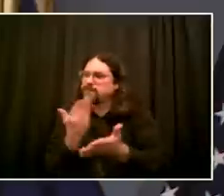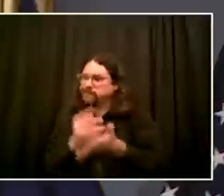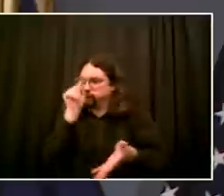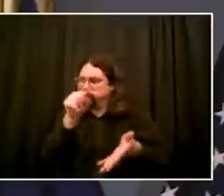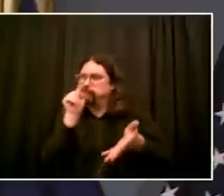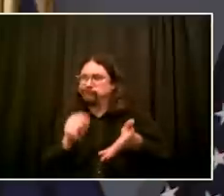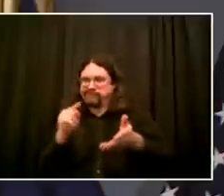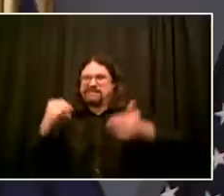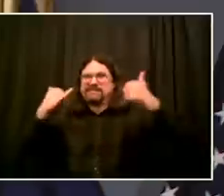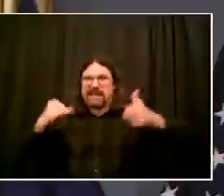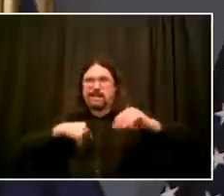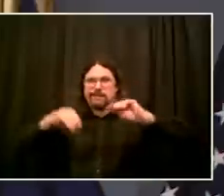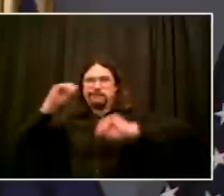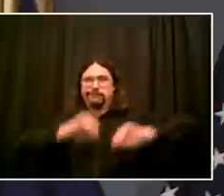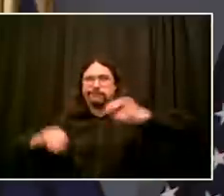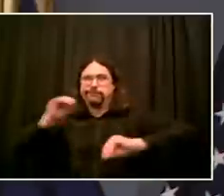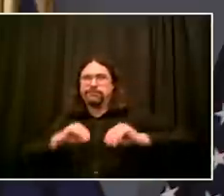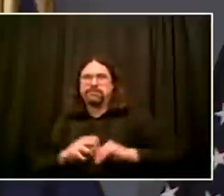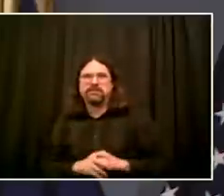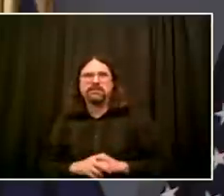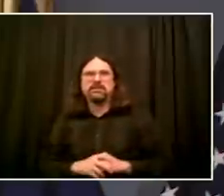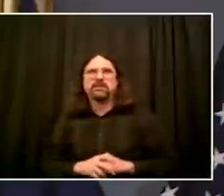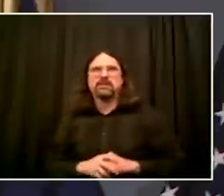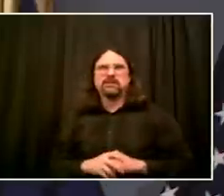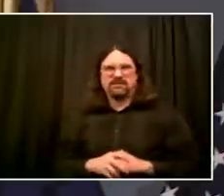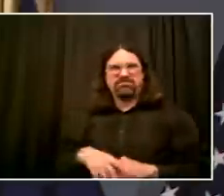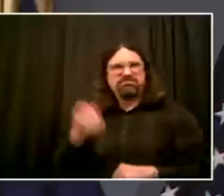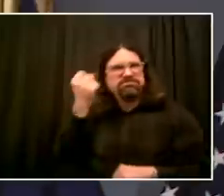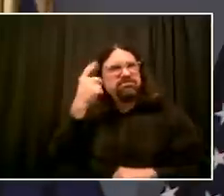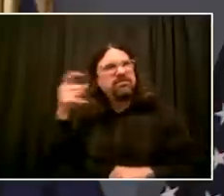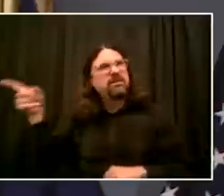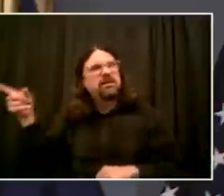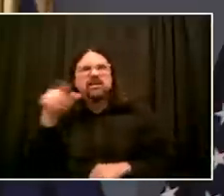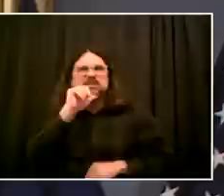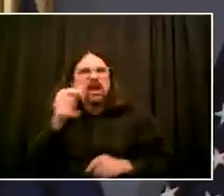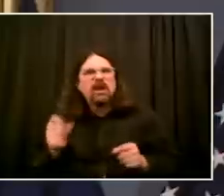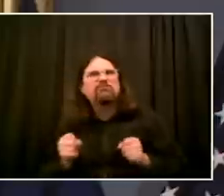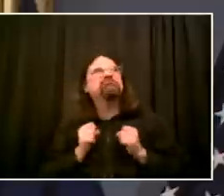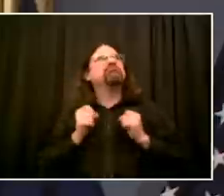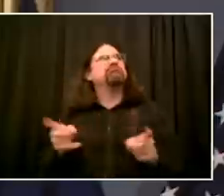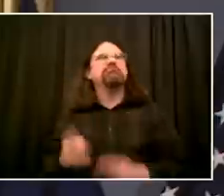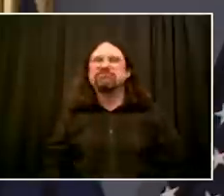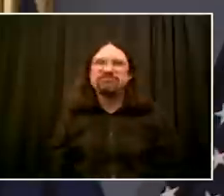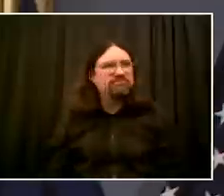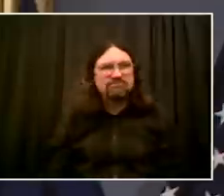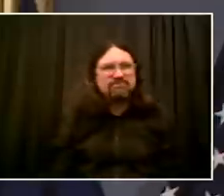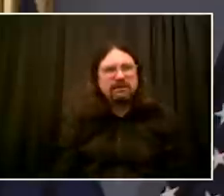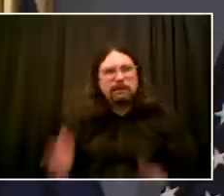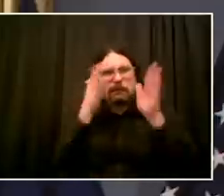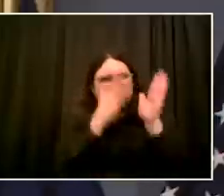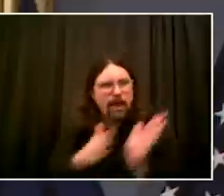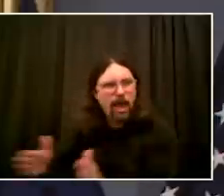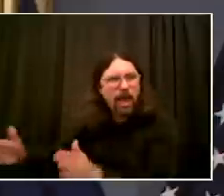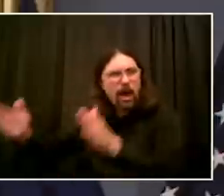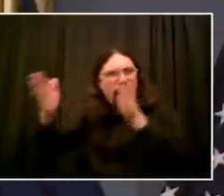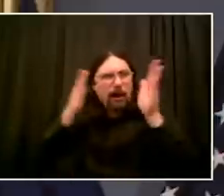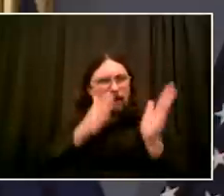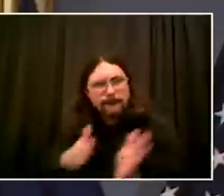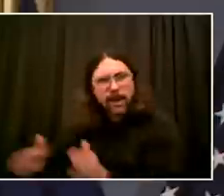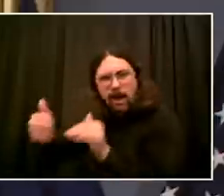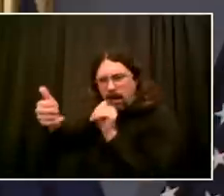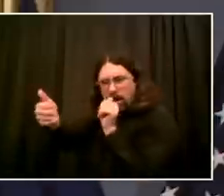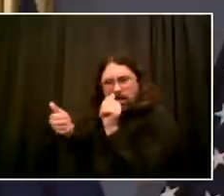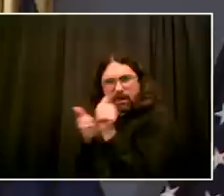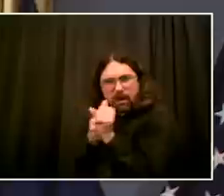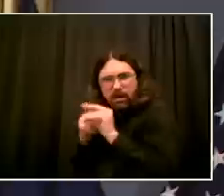And I'm a progressive, and I have spent my life participating in protests. This is not the American progressive protest tradition. This is not the